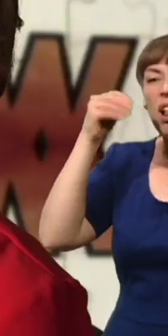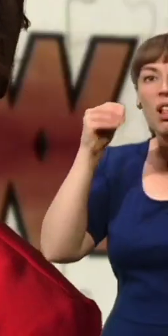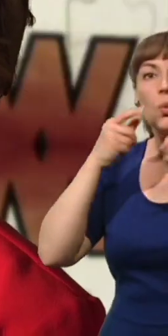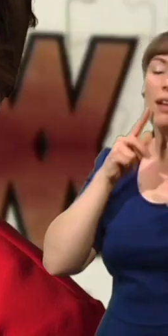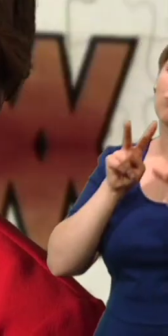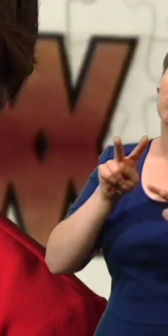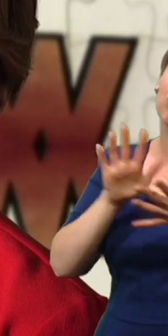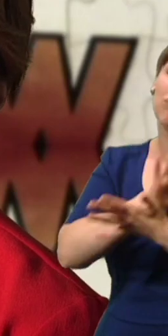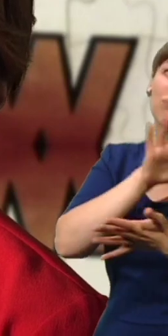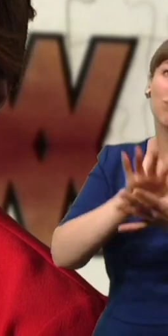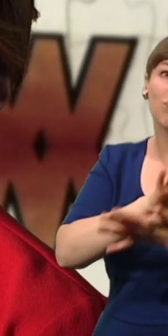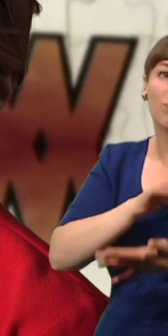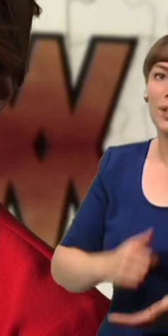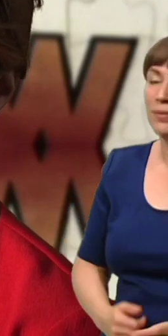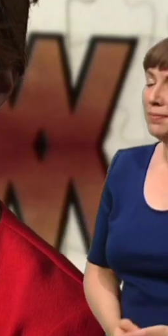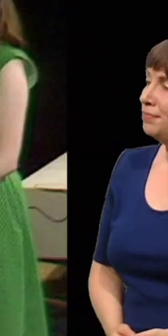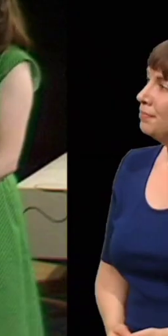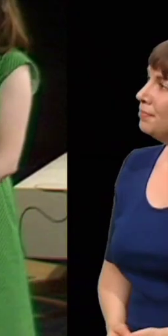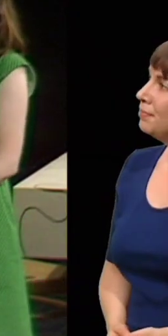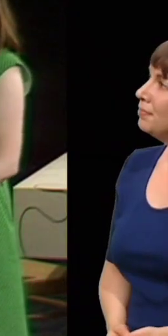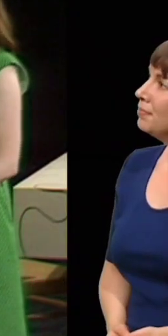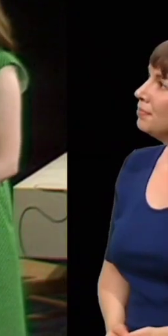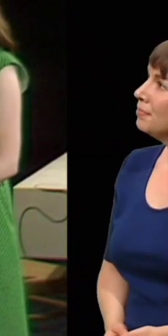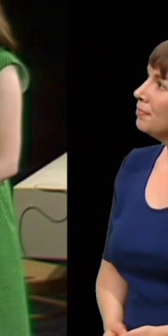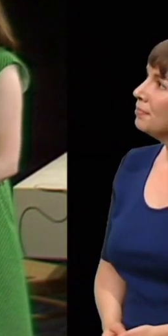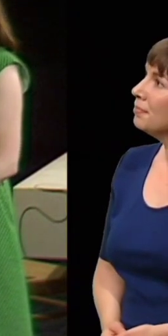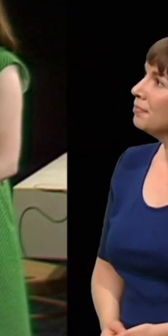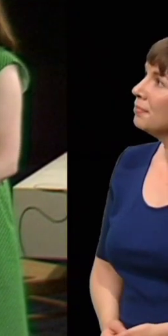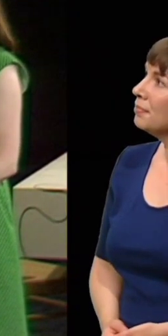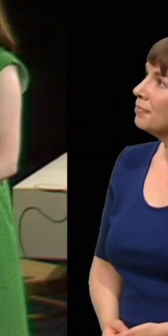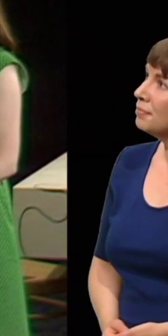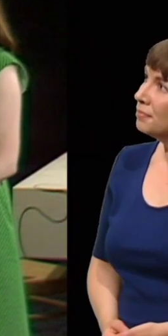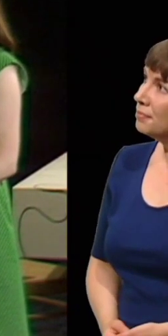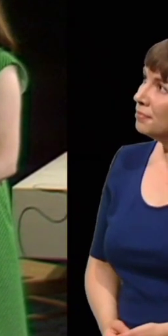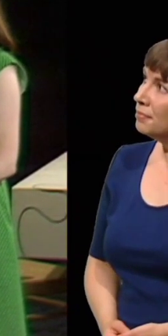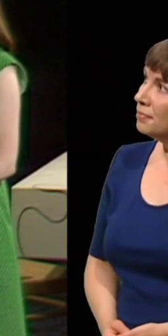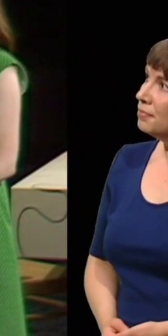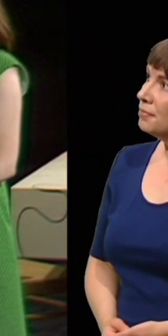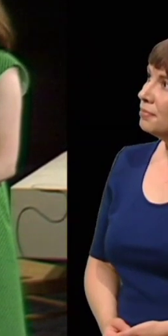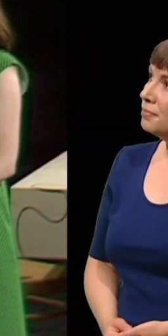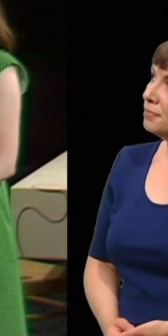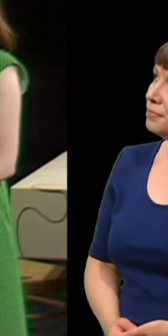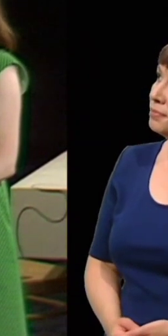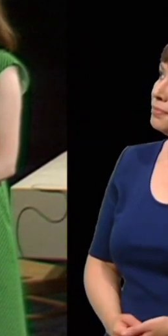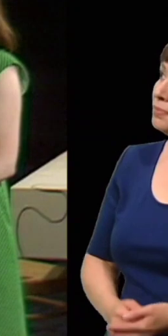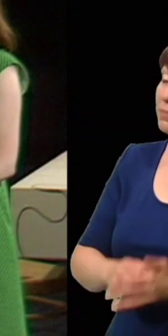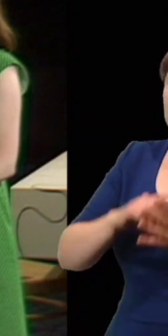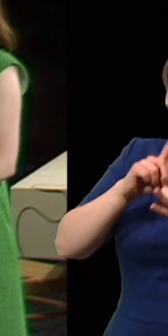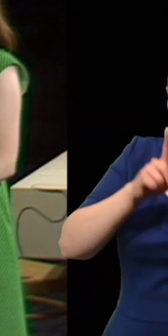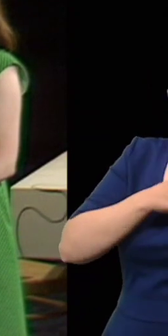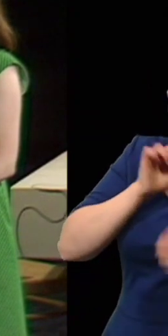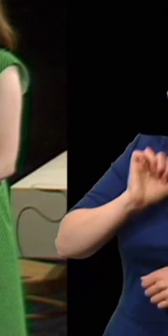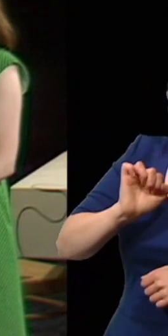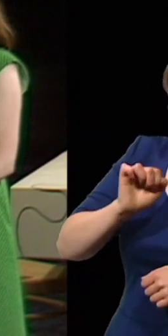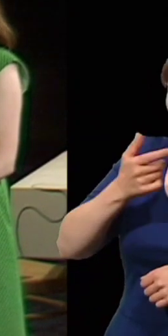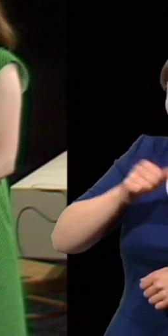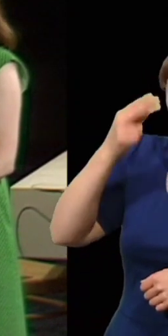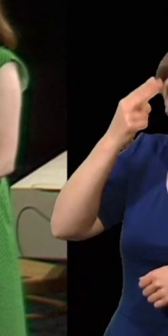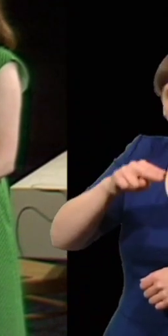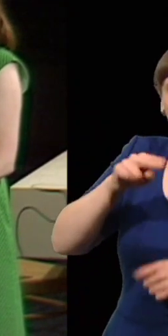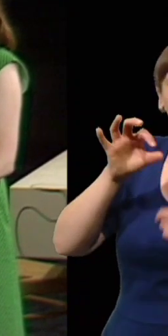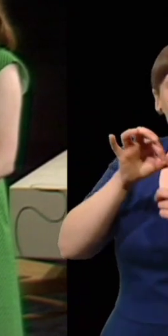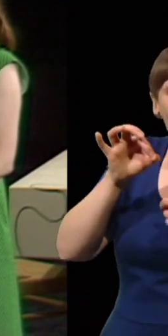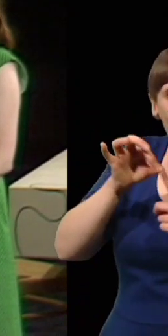could still watch a thoroughly enjoyable program Janet you should call him Pterry after all he is a Pteranodon